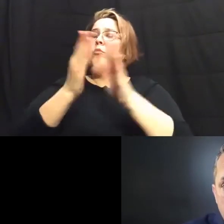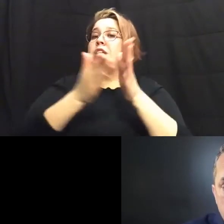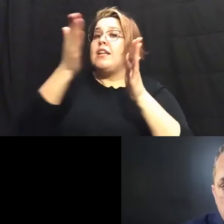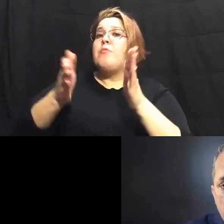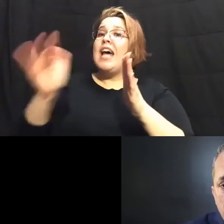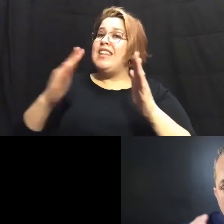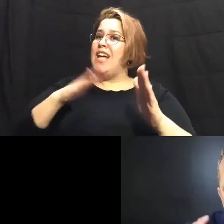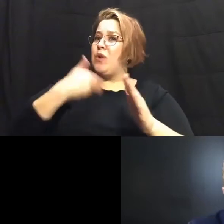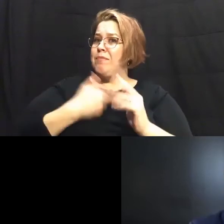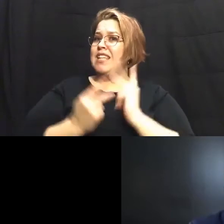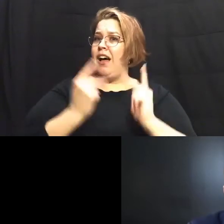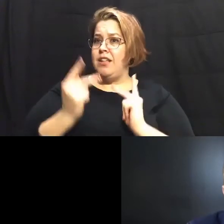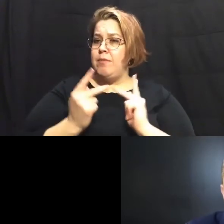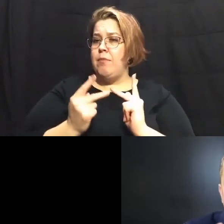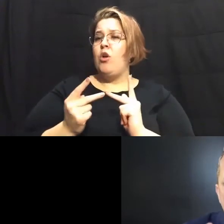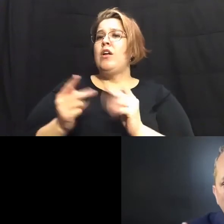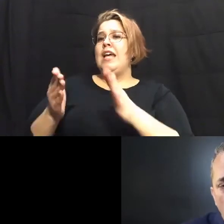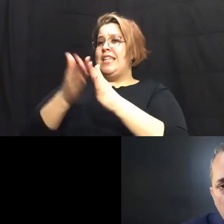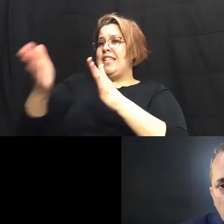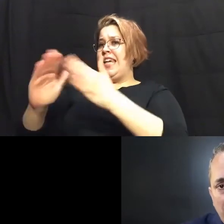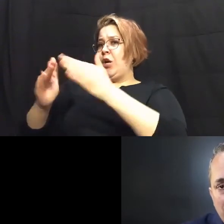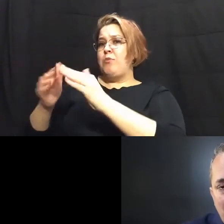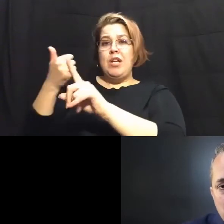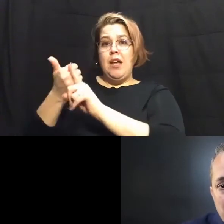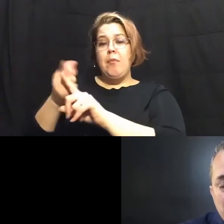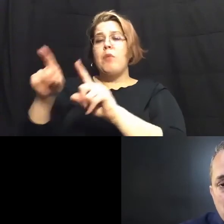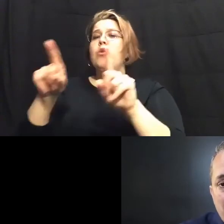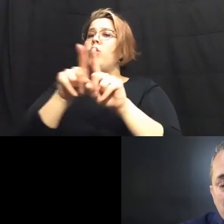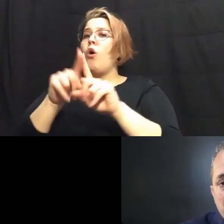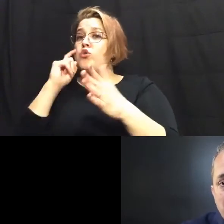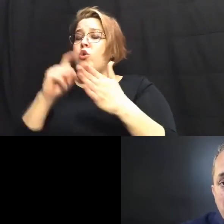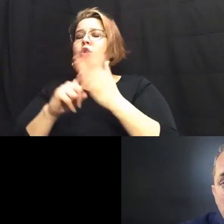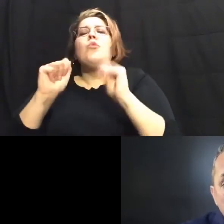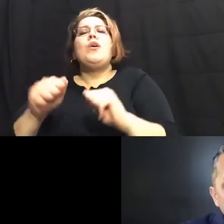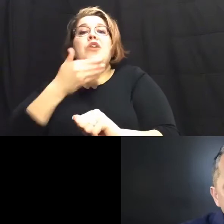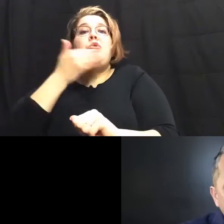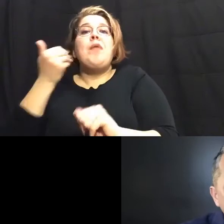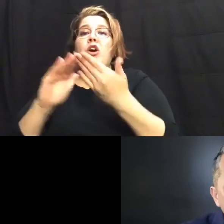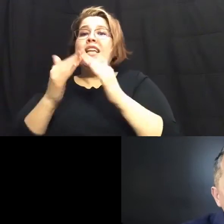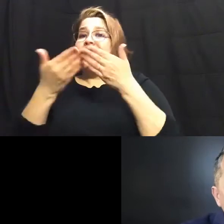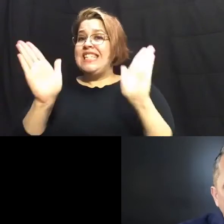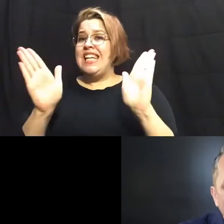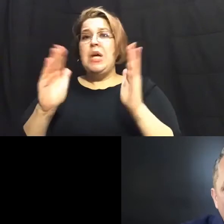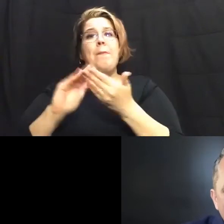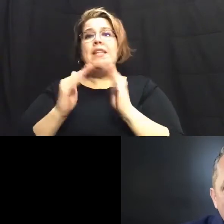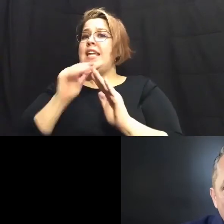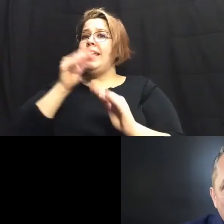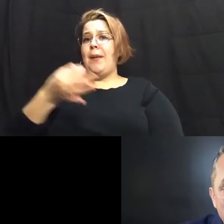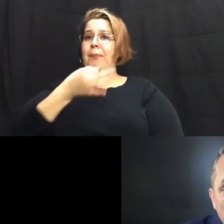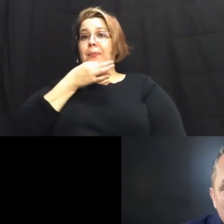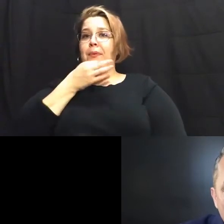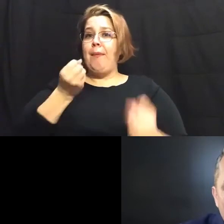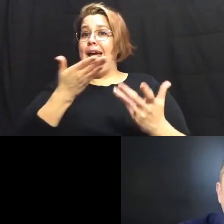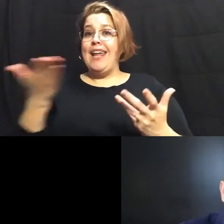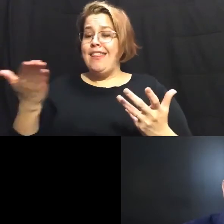homeless issue it's the neighborhood impact but we have to also recognize we can do better as a city but the city's not the expert in a lot of things they